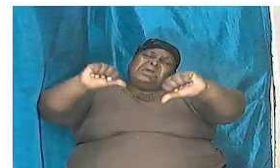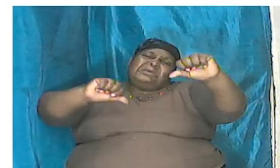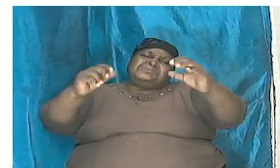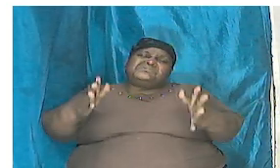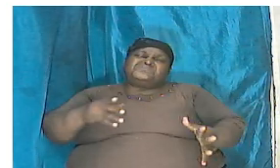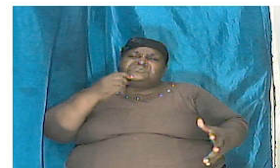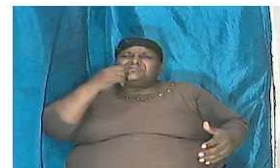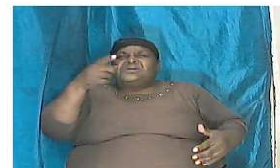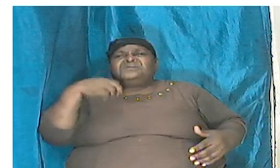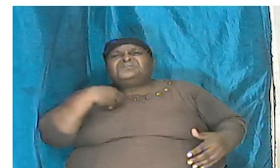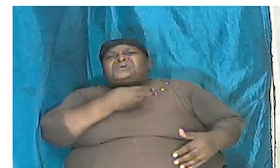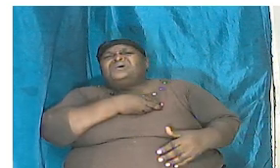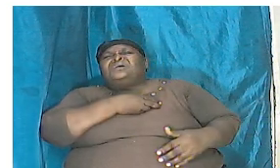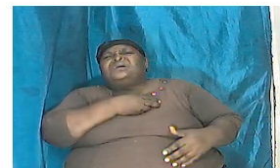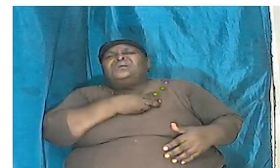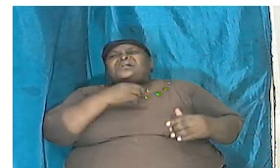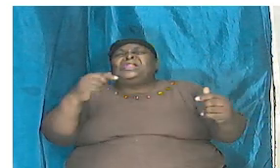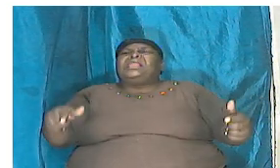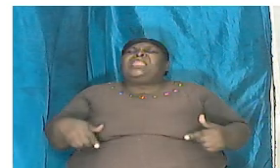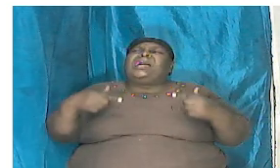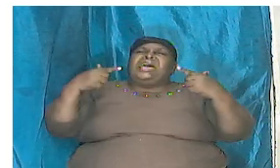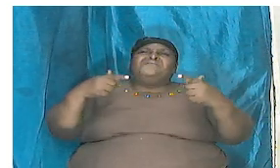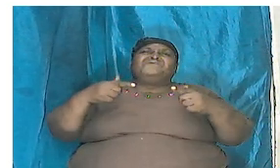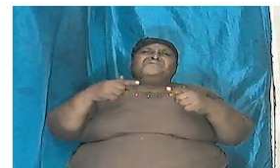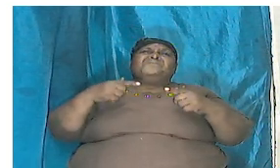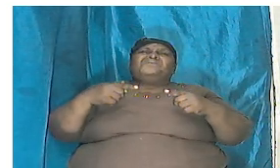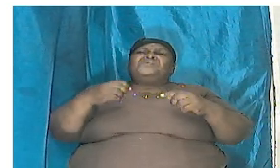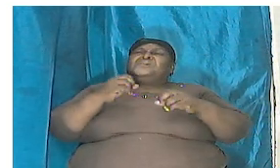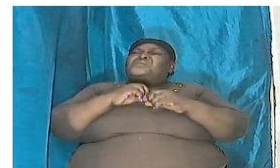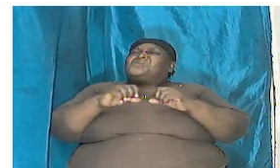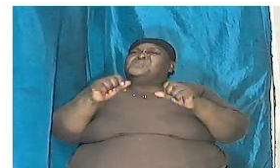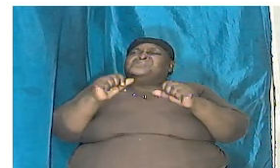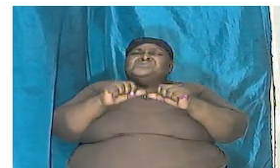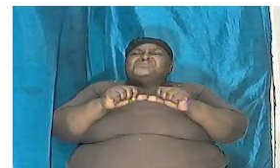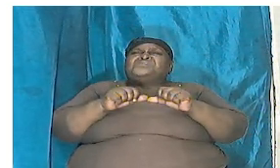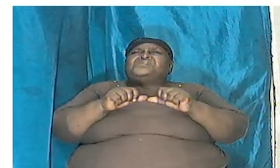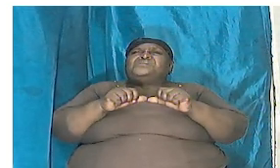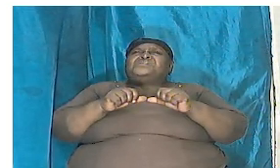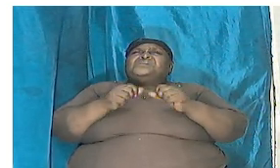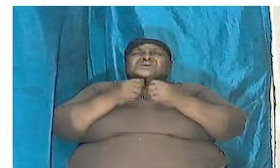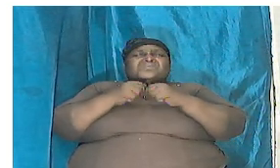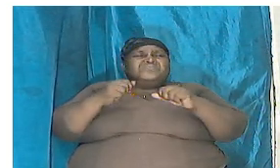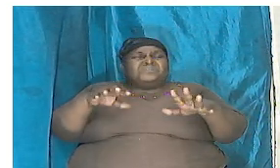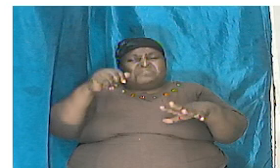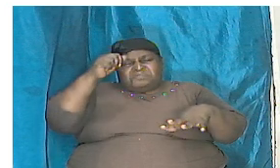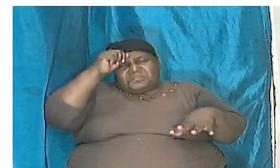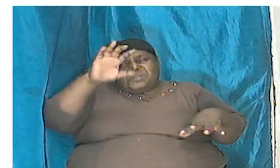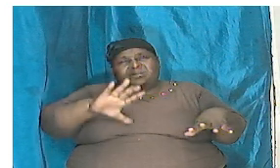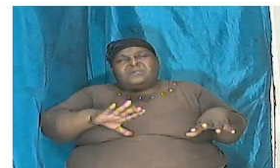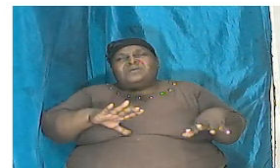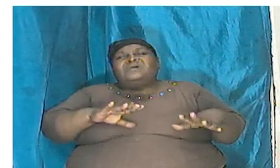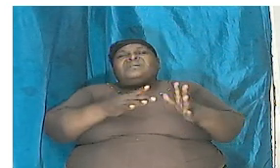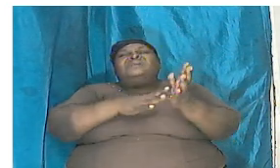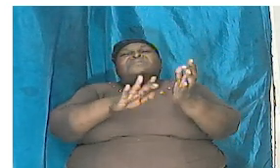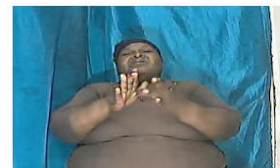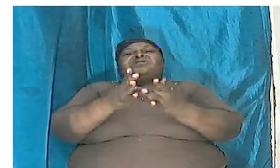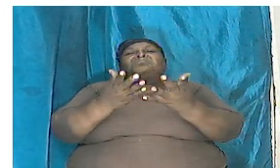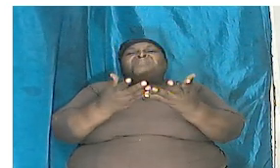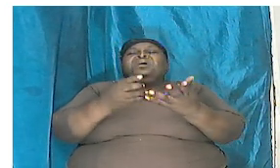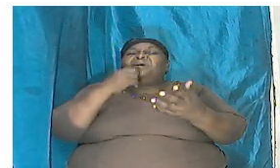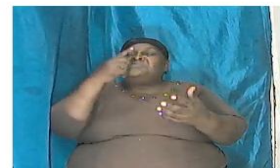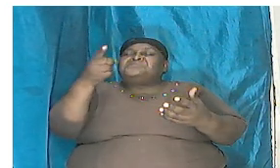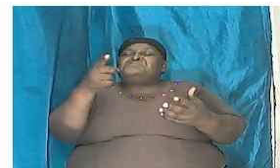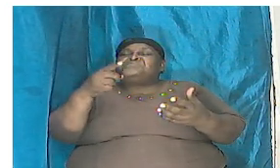life couldn't be sustained if they were together with man the Bible is suggesting opposite and they did not eat